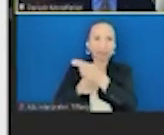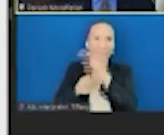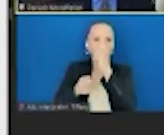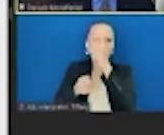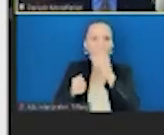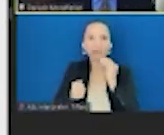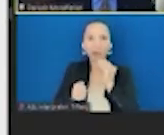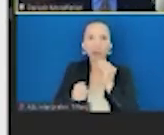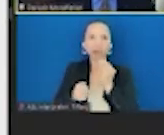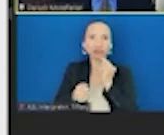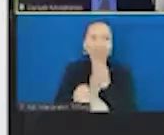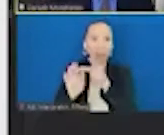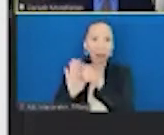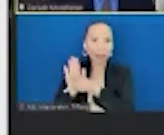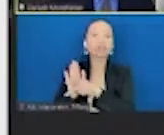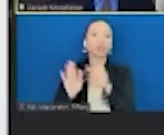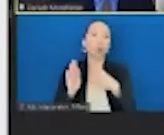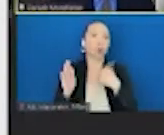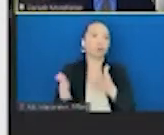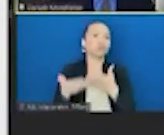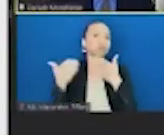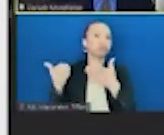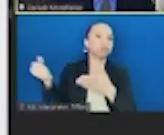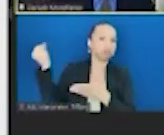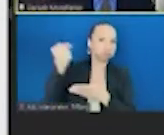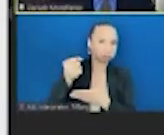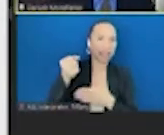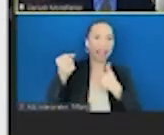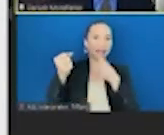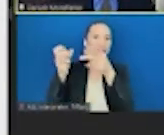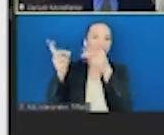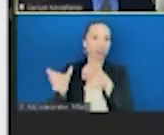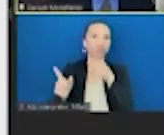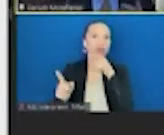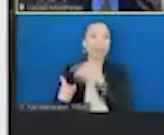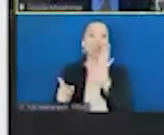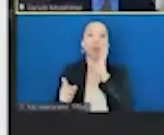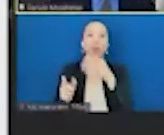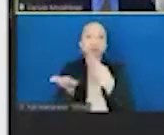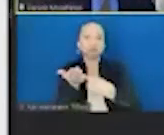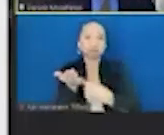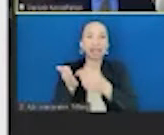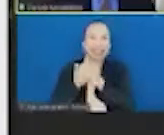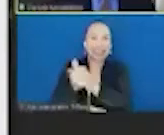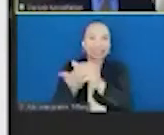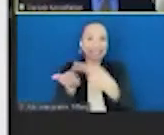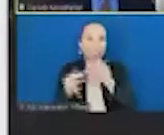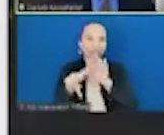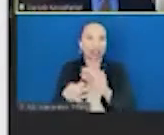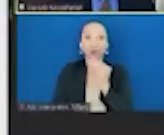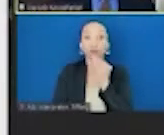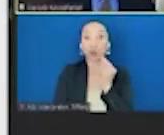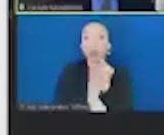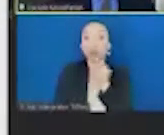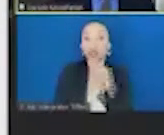was to have an office of the national director of food and nutrition, which coordinates our nutrition policy. And then we had several recommendations to strengthen